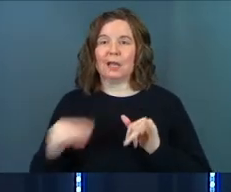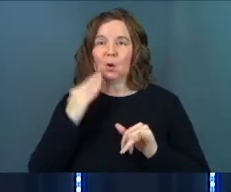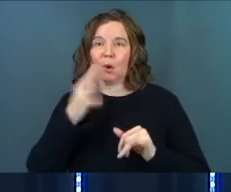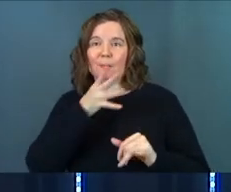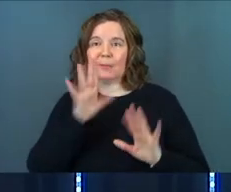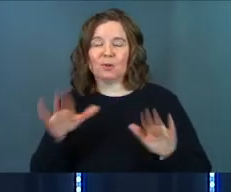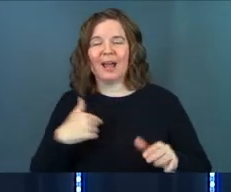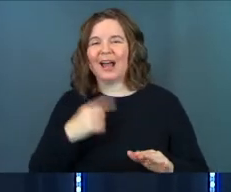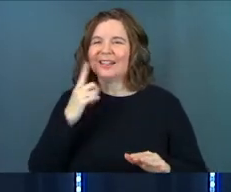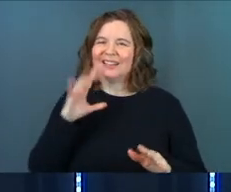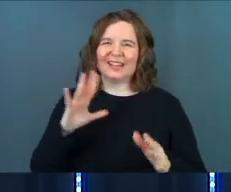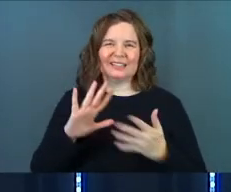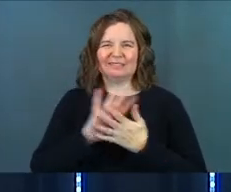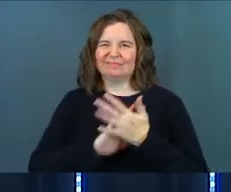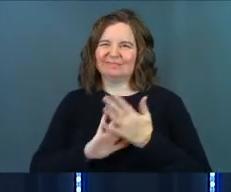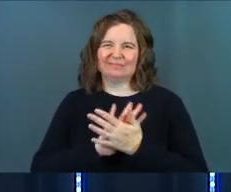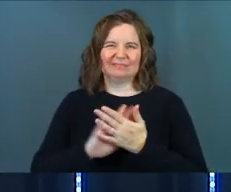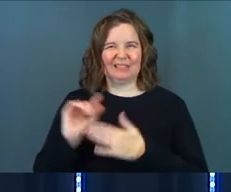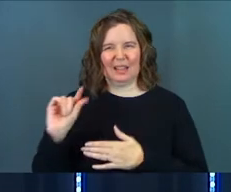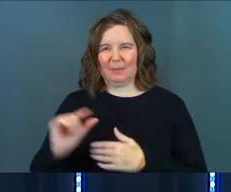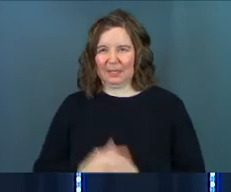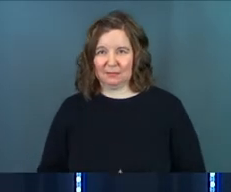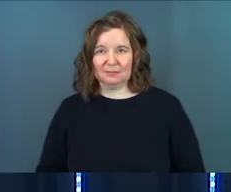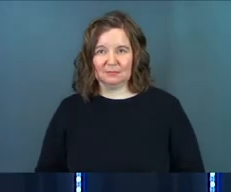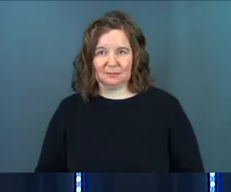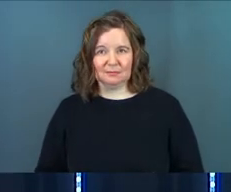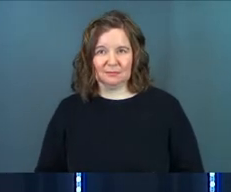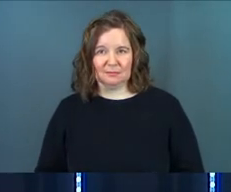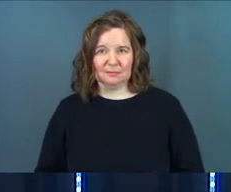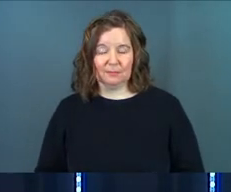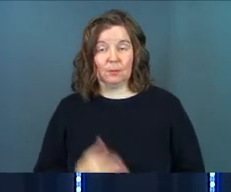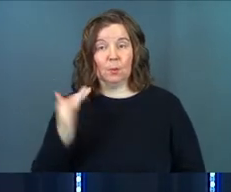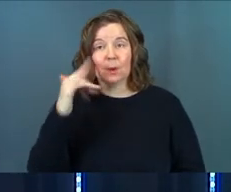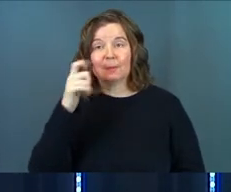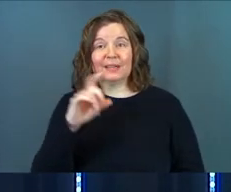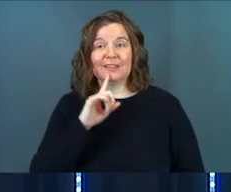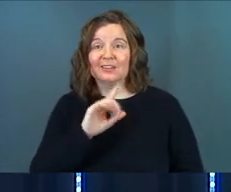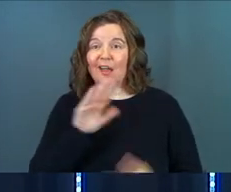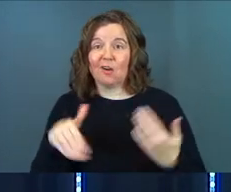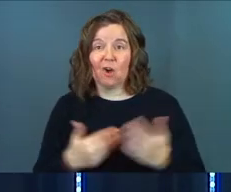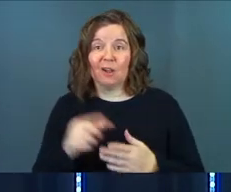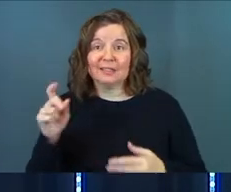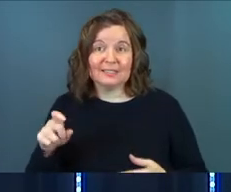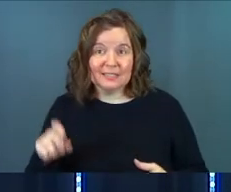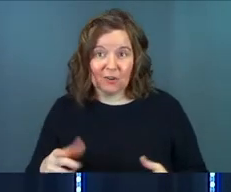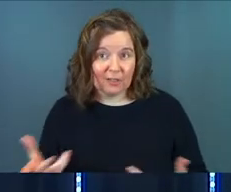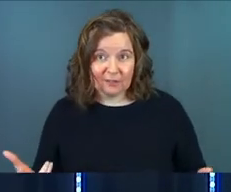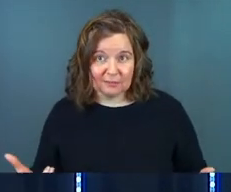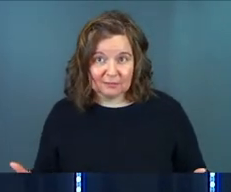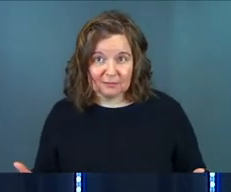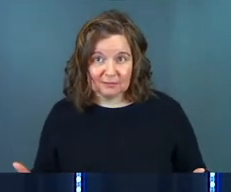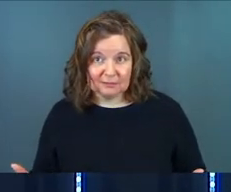moms are great. I think that gets funky just a little bit because they aren't all necessarily.